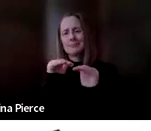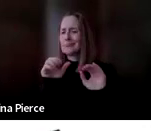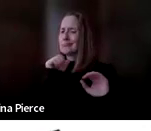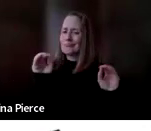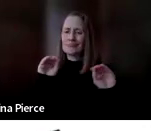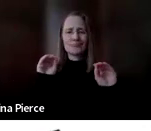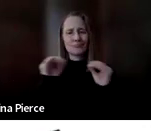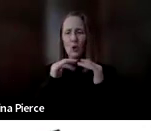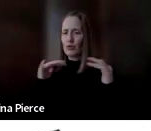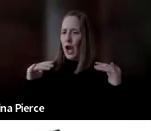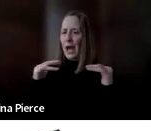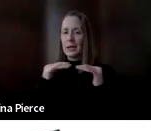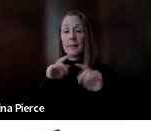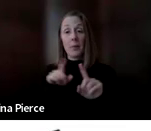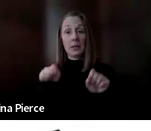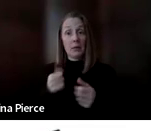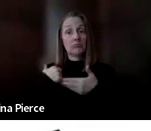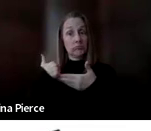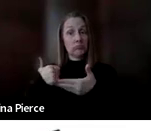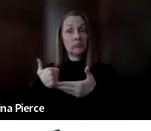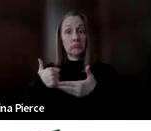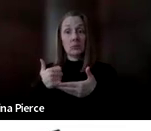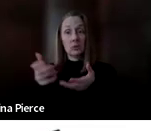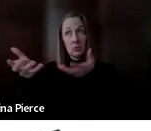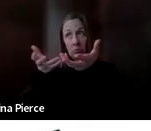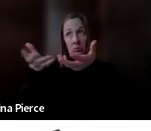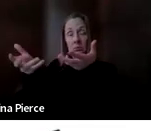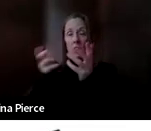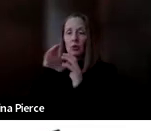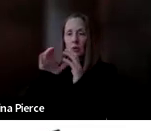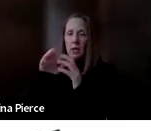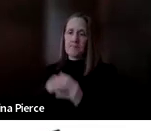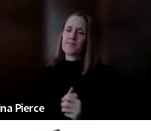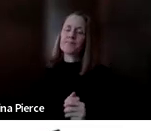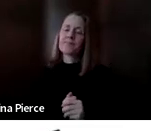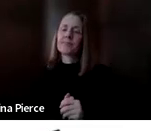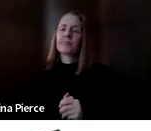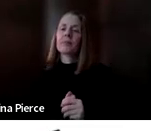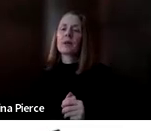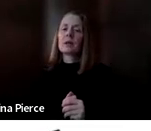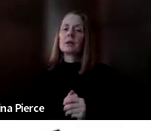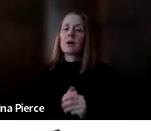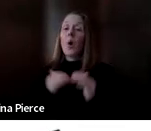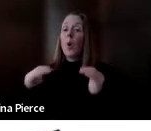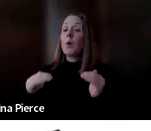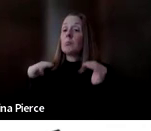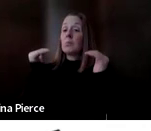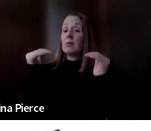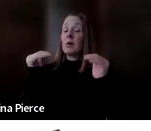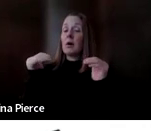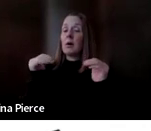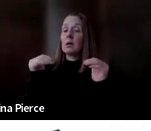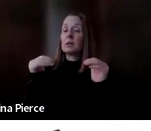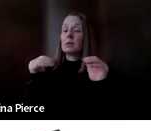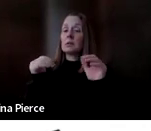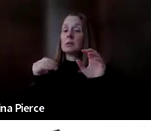has its place and can be a really useful communication tool. I also forgot to mention above that I have an image